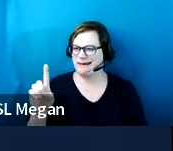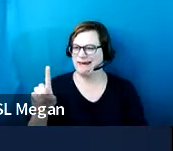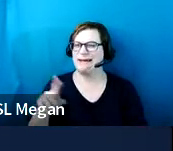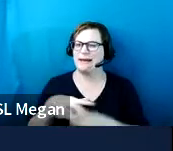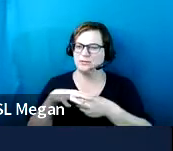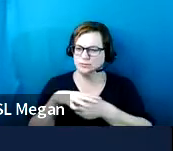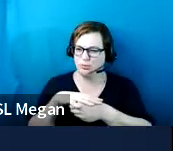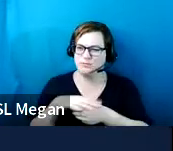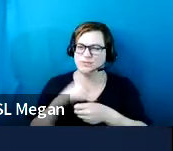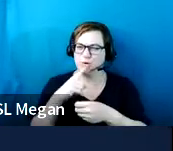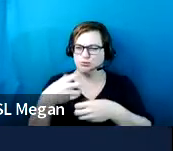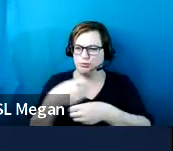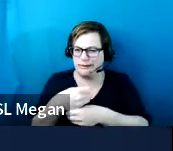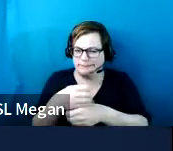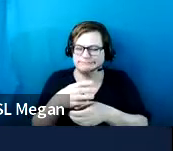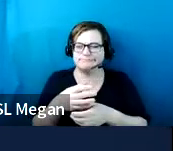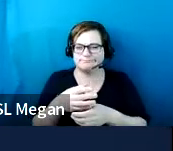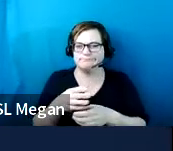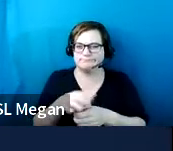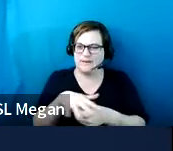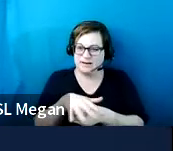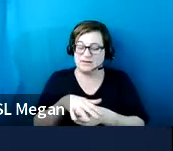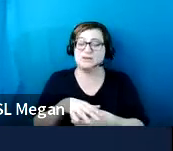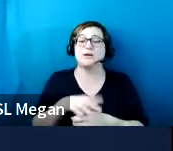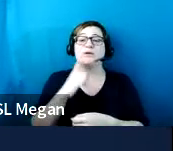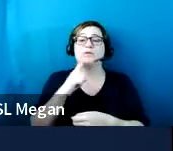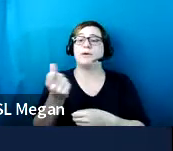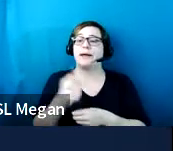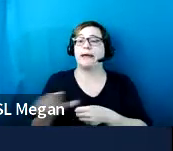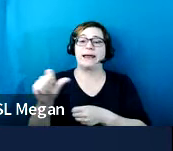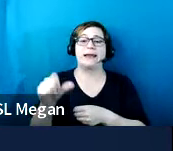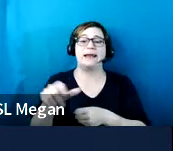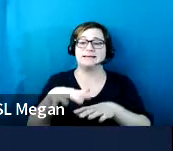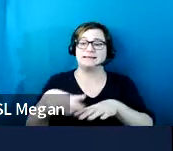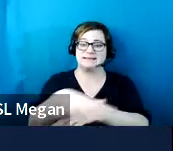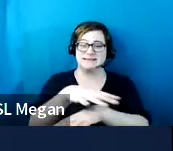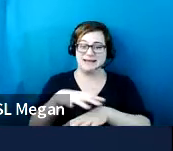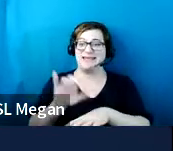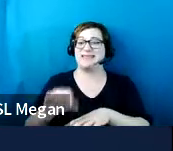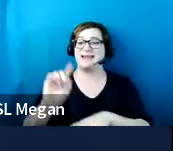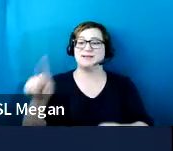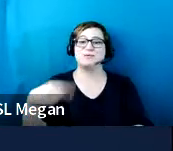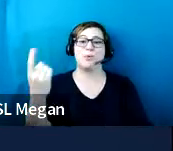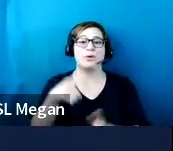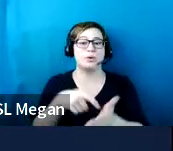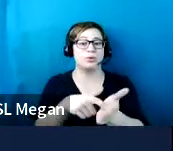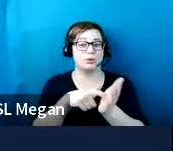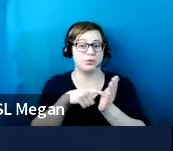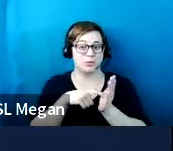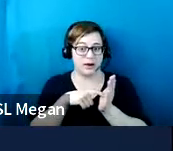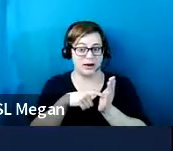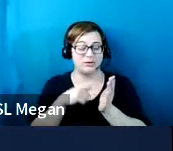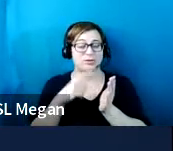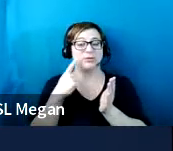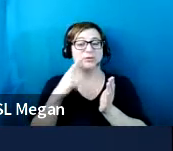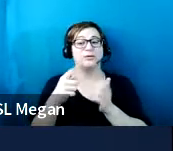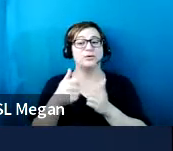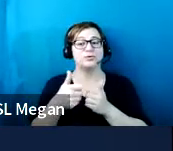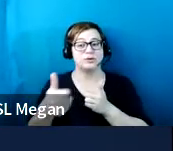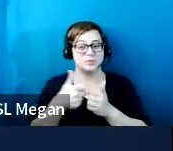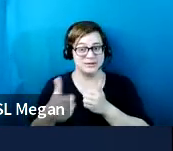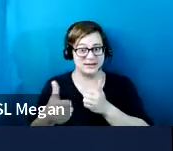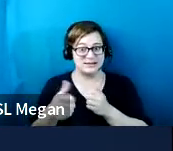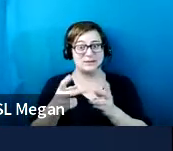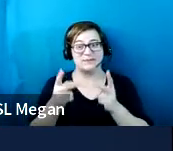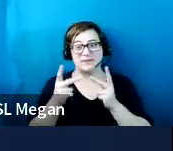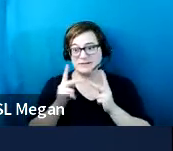And so on a site, those are only going to be required at transportation facilities. We're